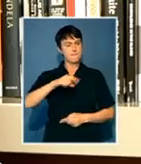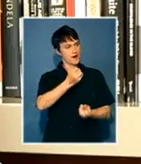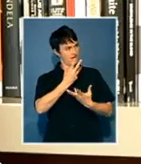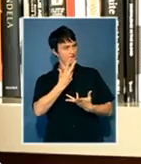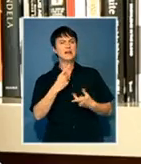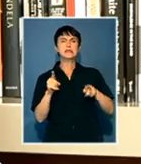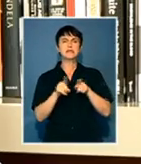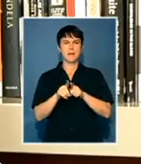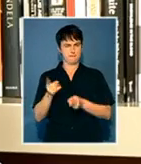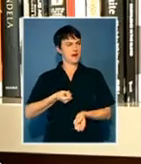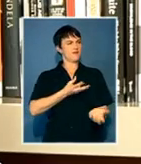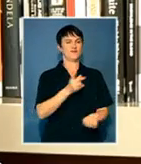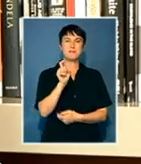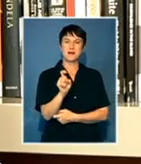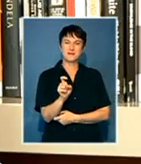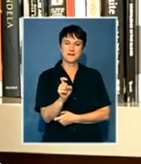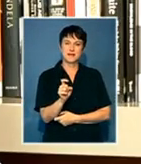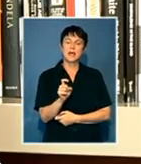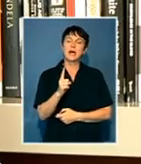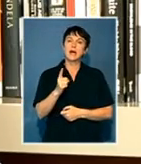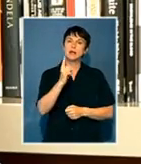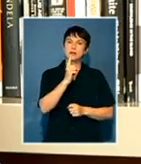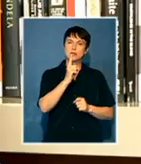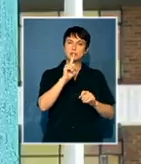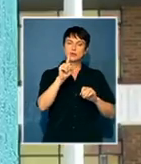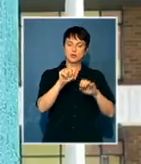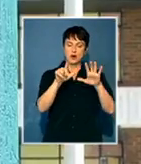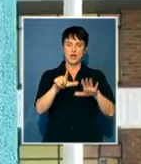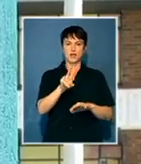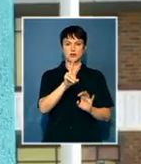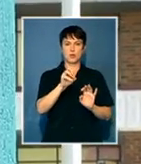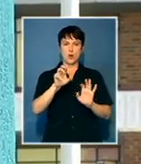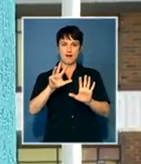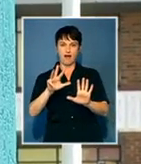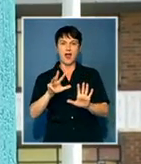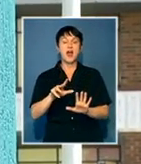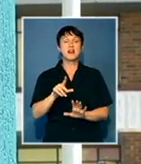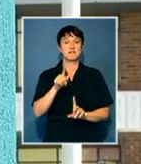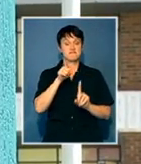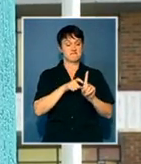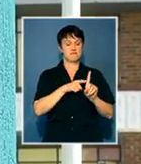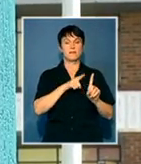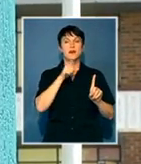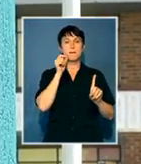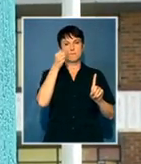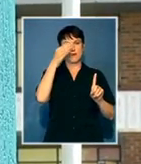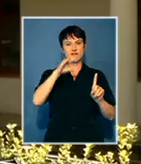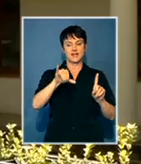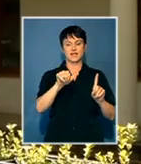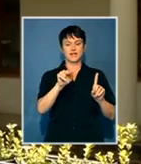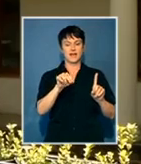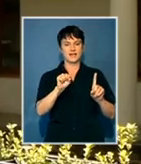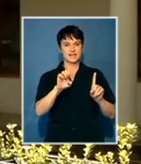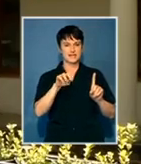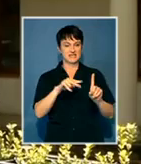to be treated. In July 2009, Prof Jonathan Janssen was appointed as Vice-Chancellor and Director of the University. Faced with the